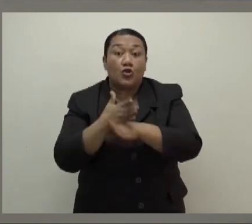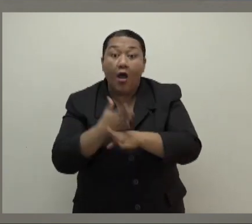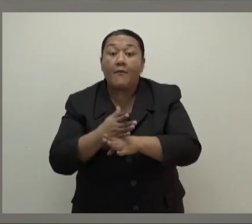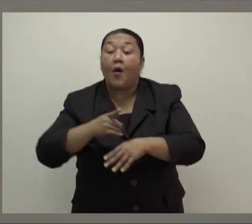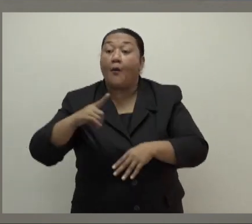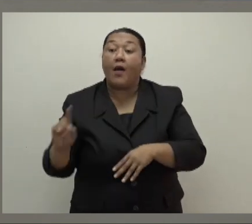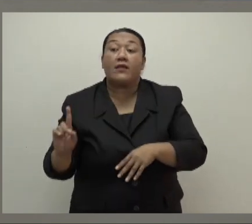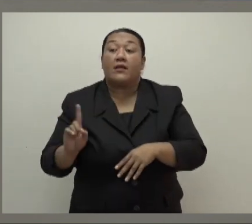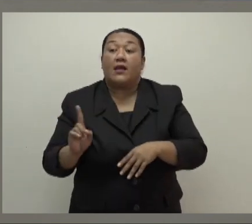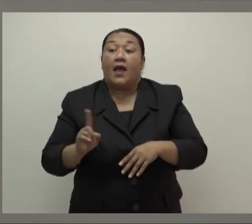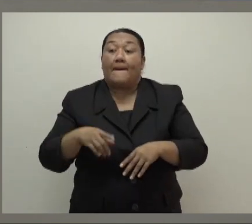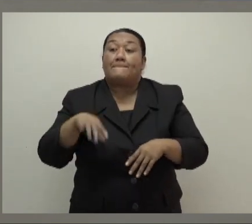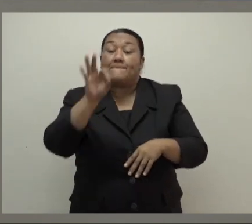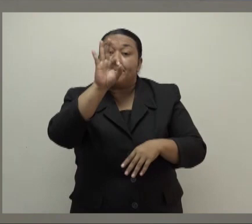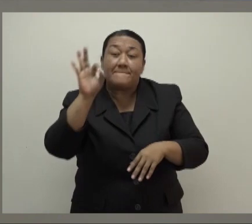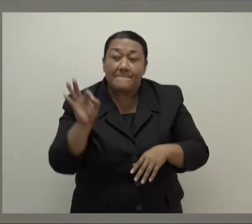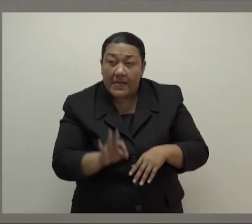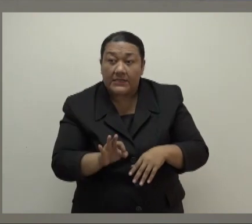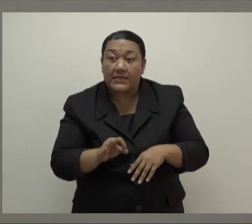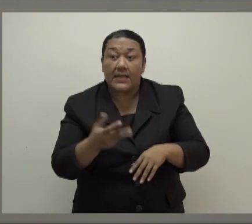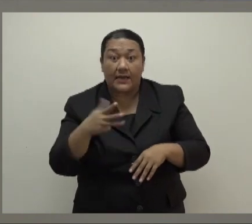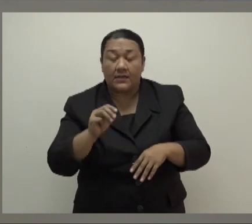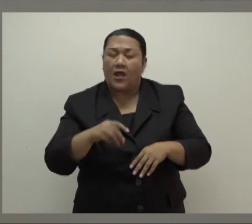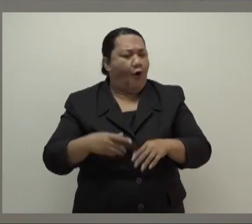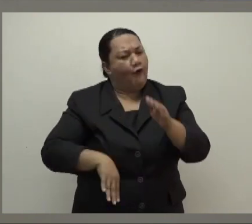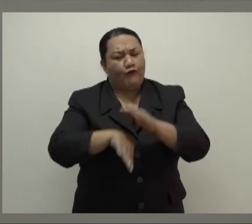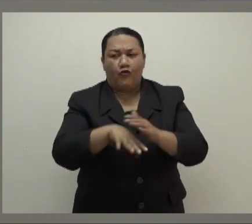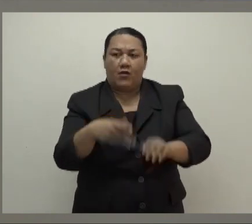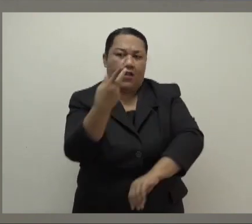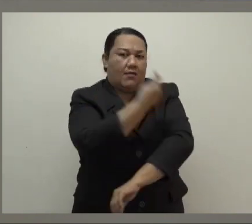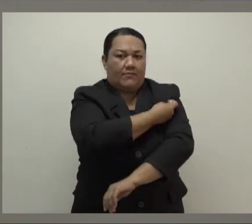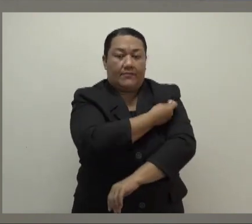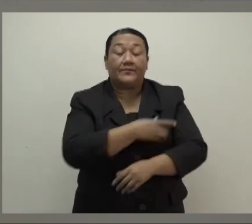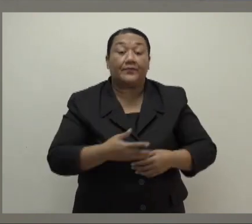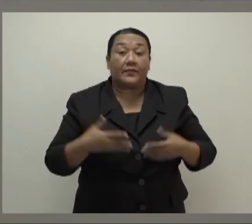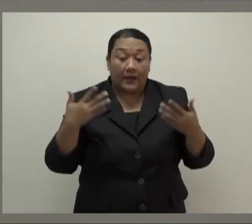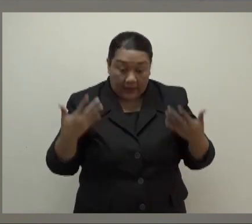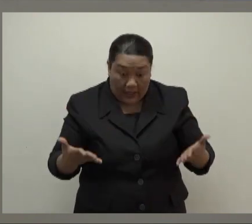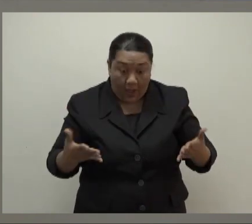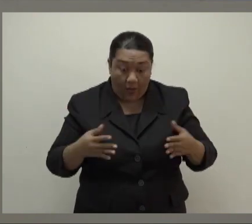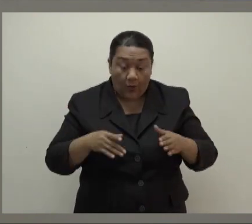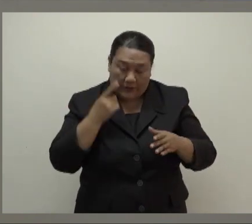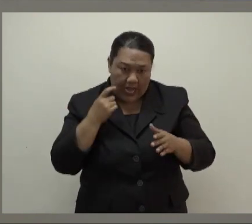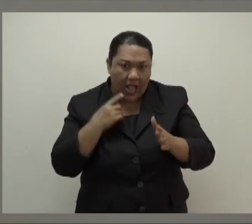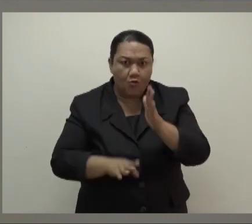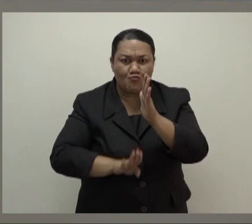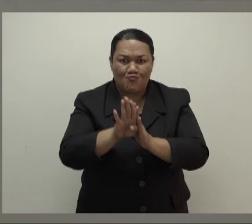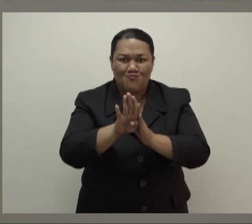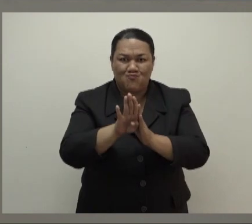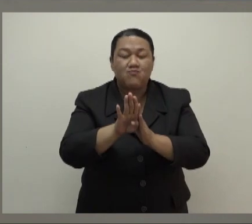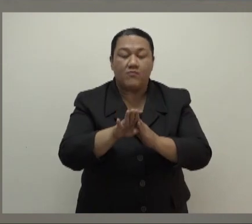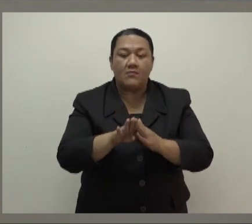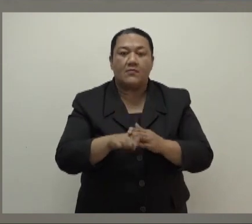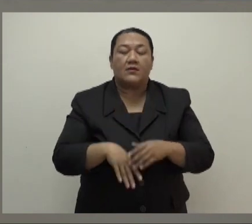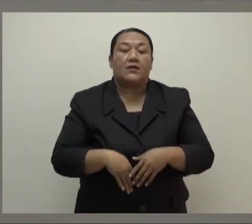We did all of this, averting a socioeconomic catastrophe and readying ourselves for a recovery. While managing the